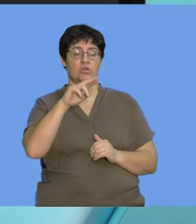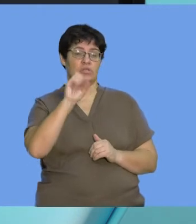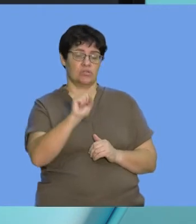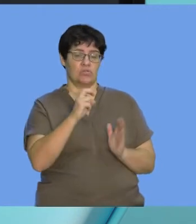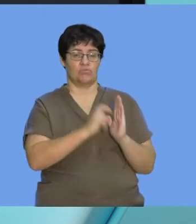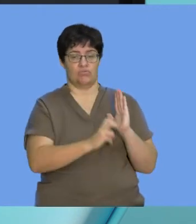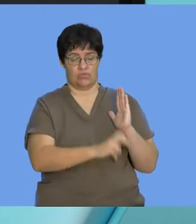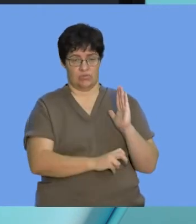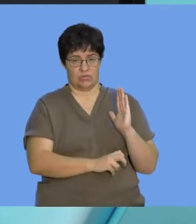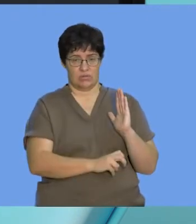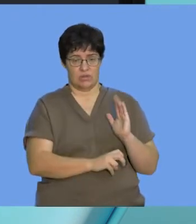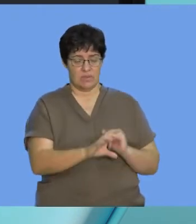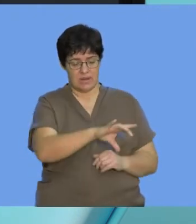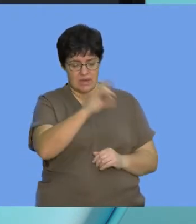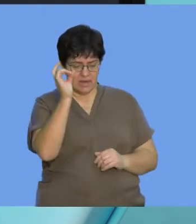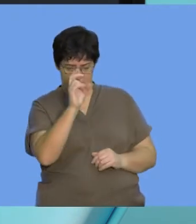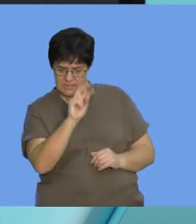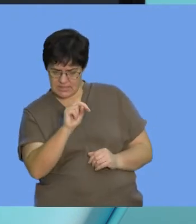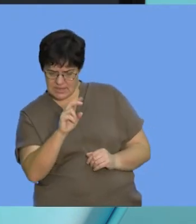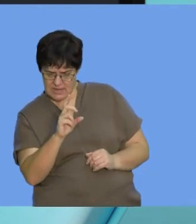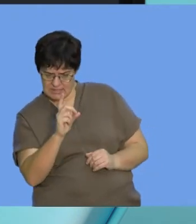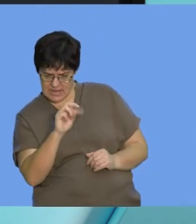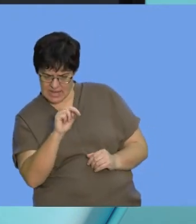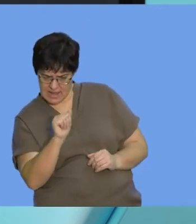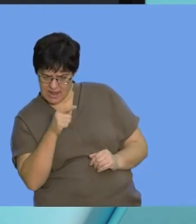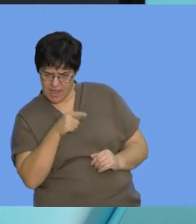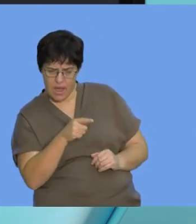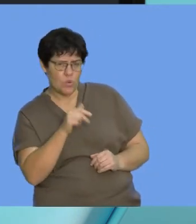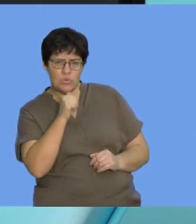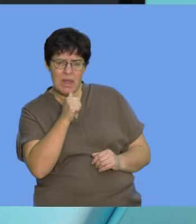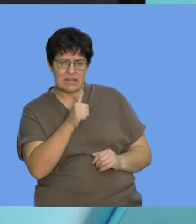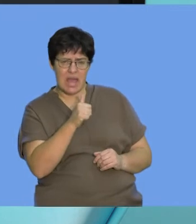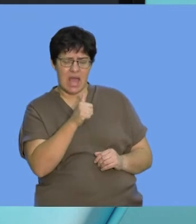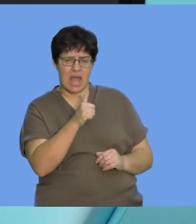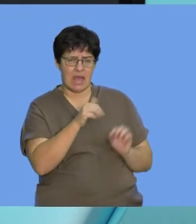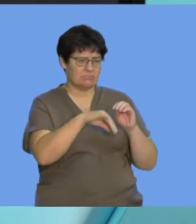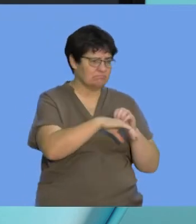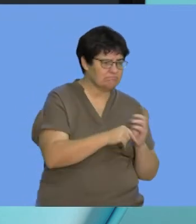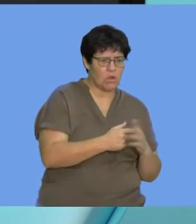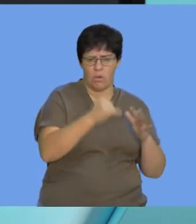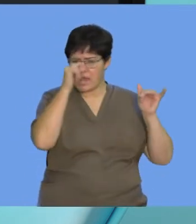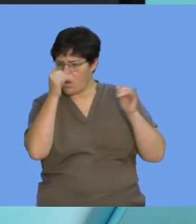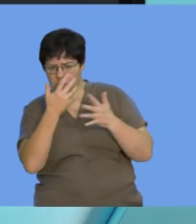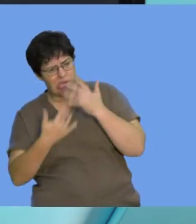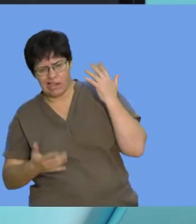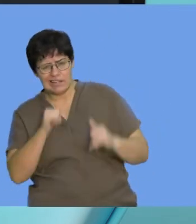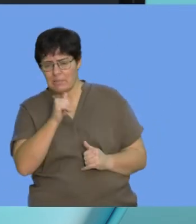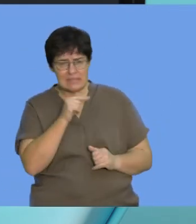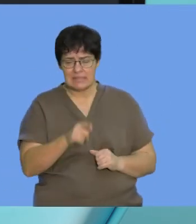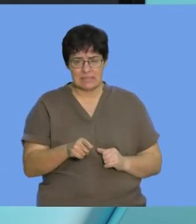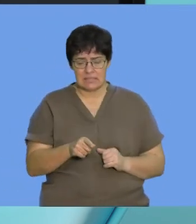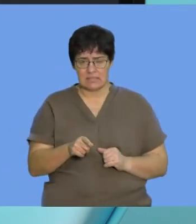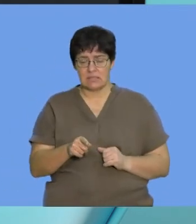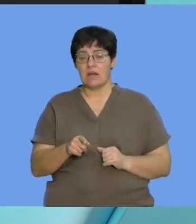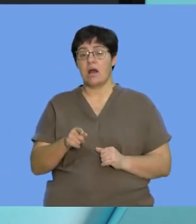talks about, when he extracted DNA, he found that no matter which species of organism it was, when he extracted DNA,